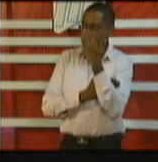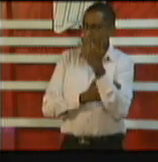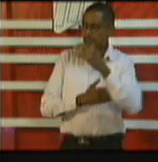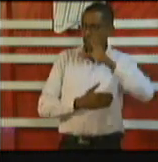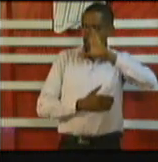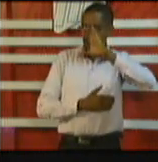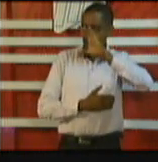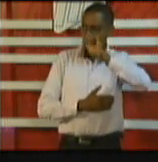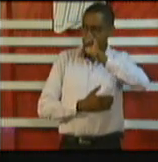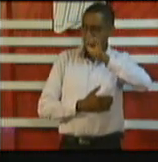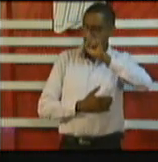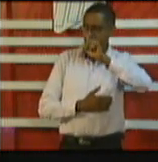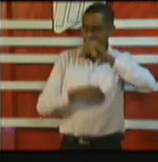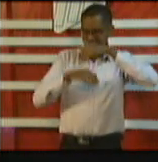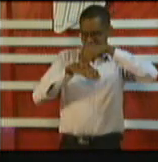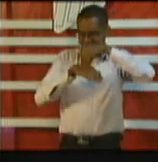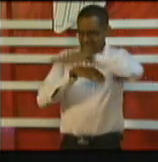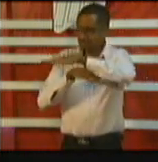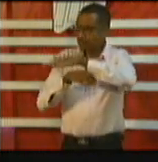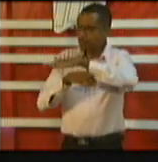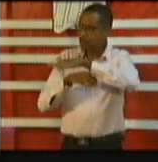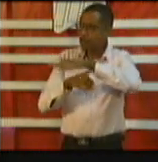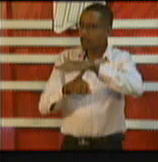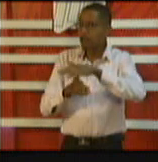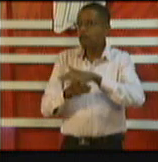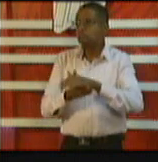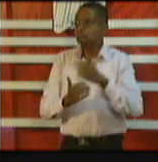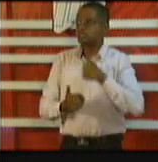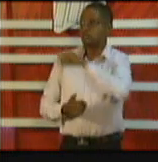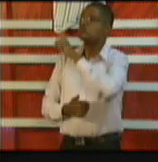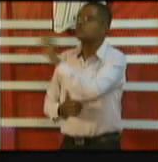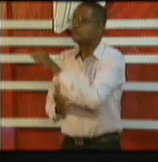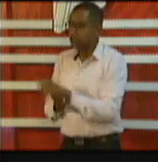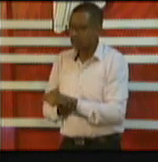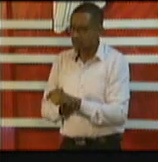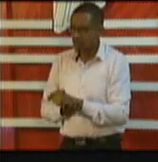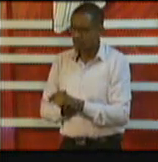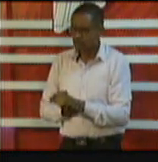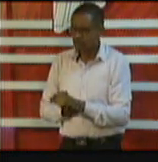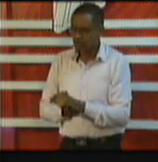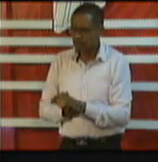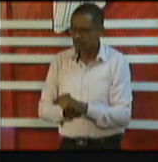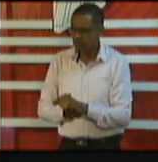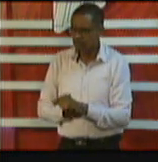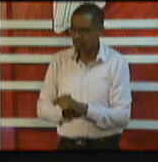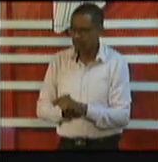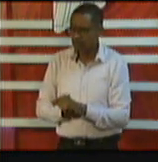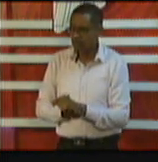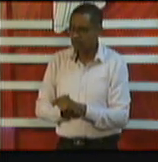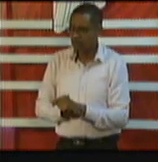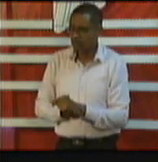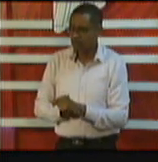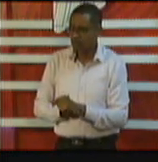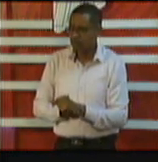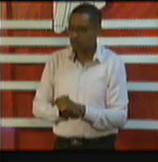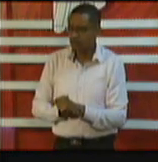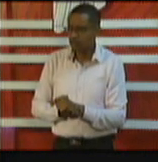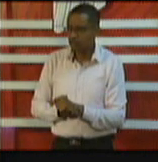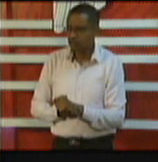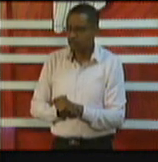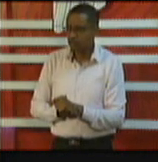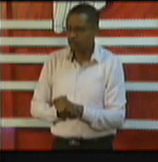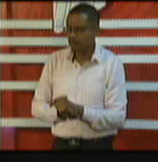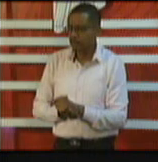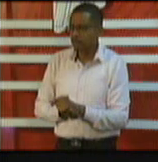airlines um i would just like to know um there are some analysis of flights from july 7th july